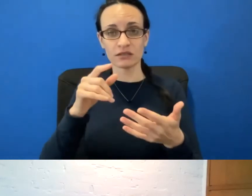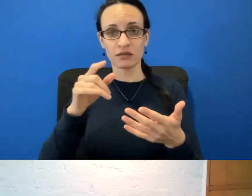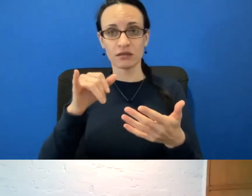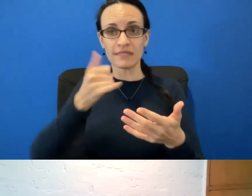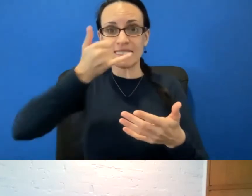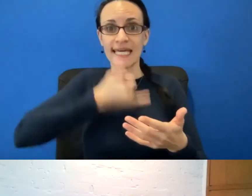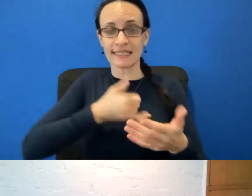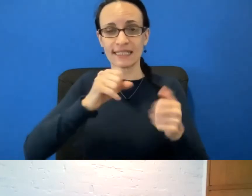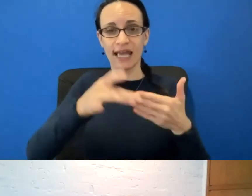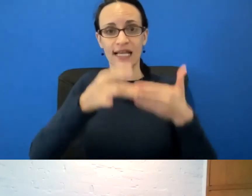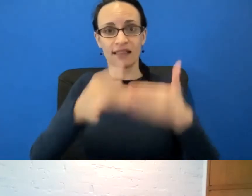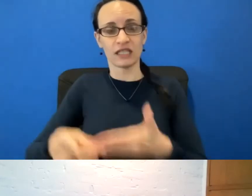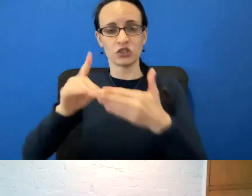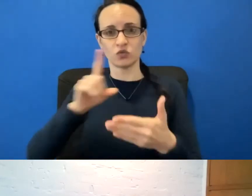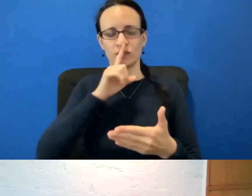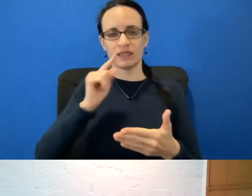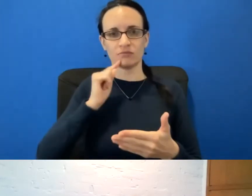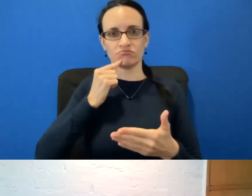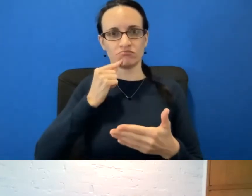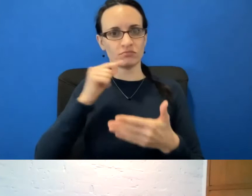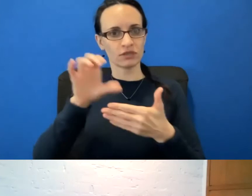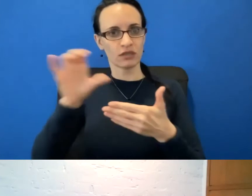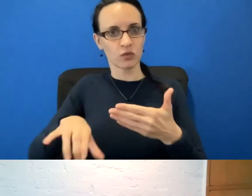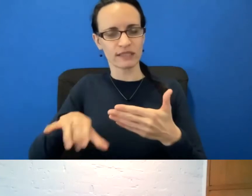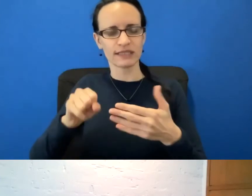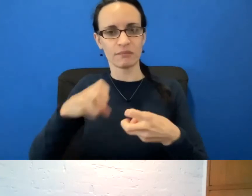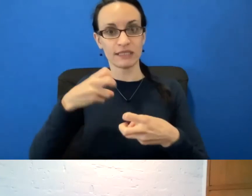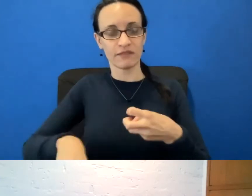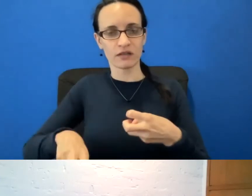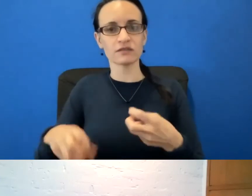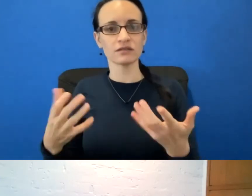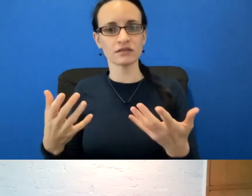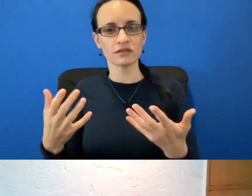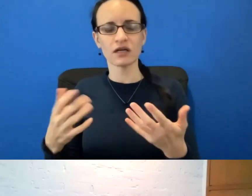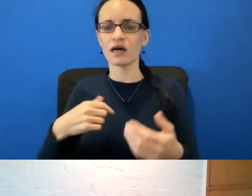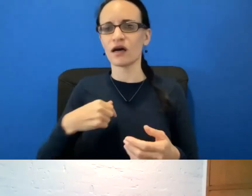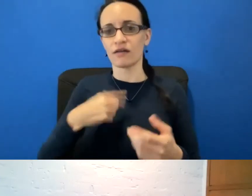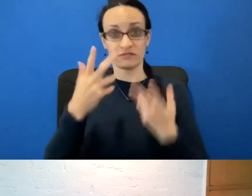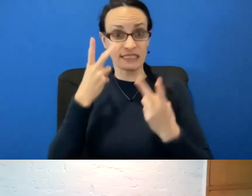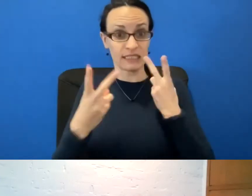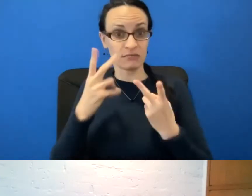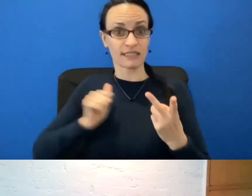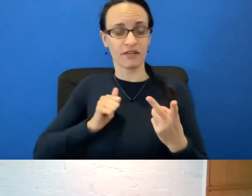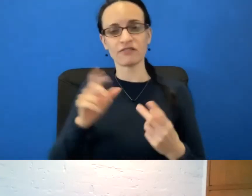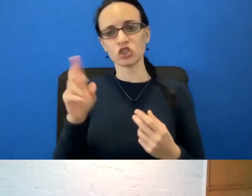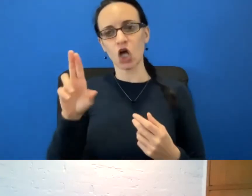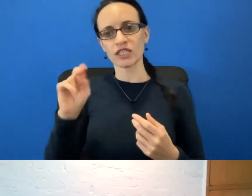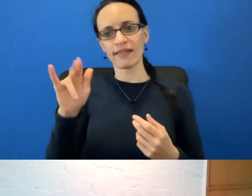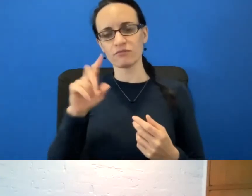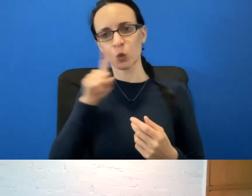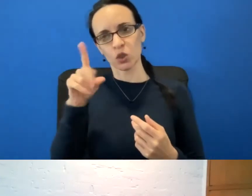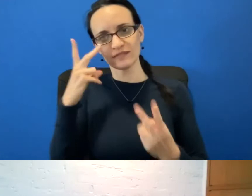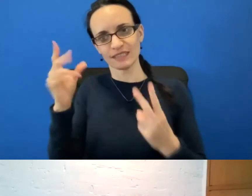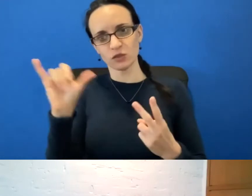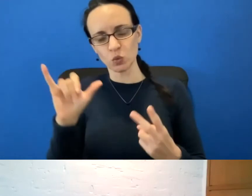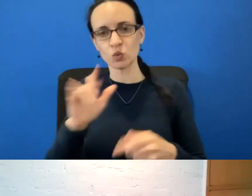really so difficult for young women. I've seen, and I'm sure Dr. Nathan has as well, patients certainly in their